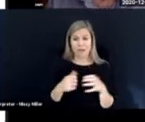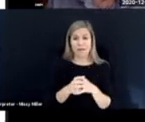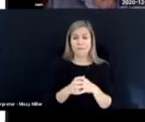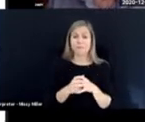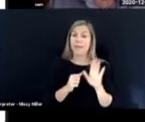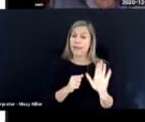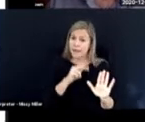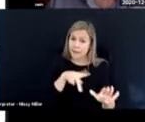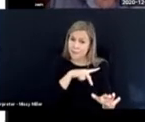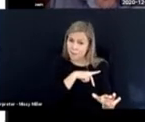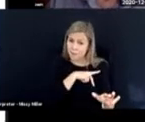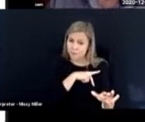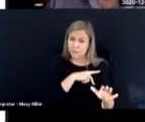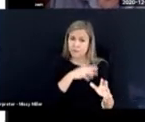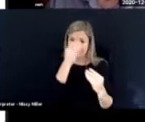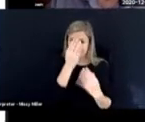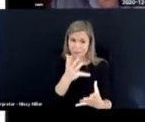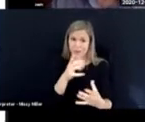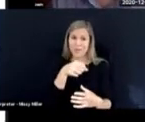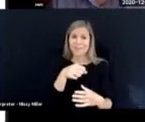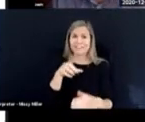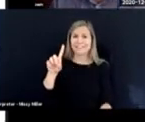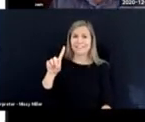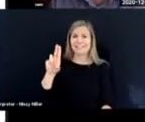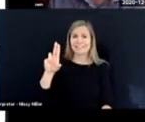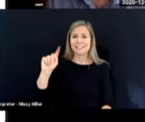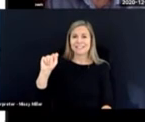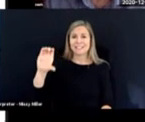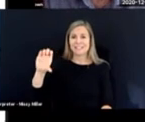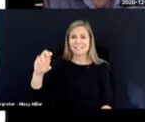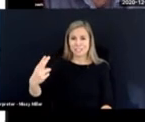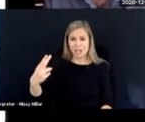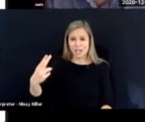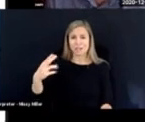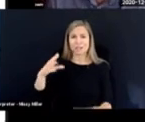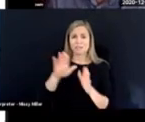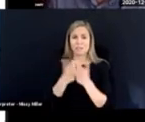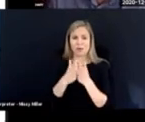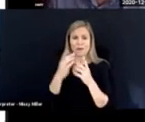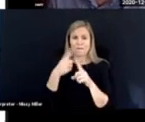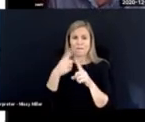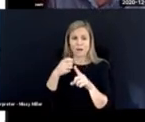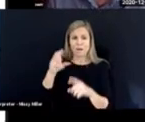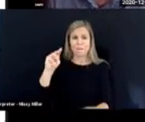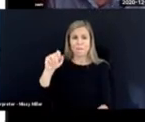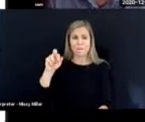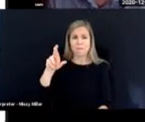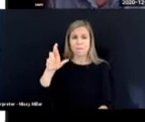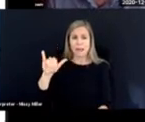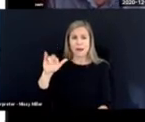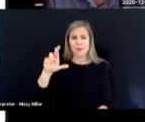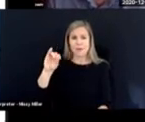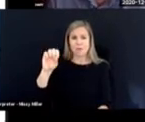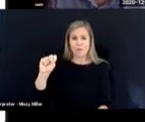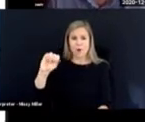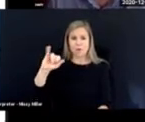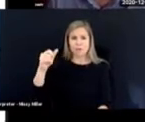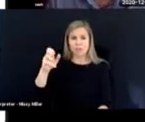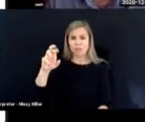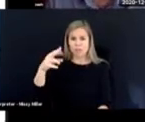also, this is very personal. This is a Dutch book by Mary Rose Juergens,